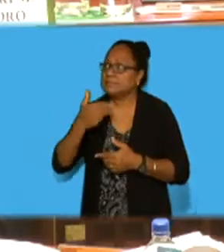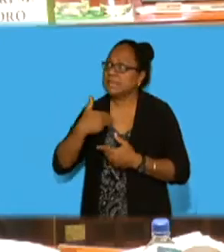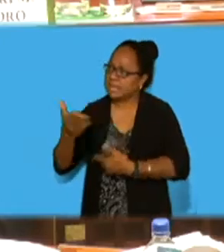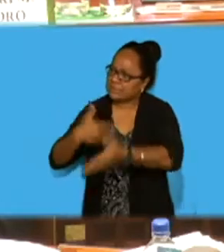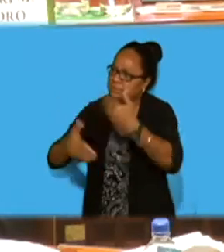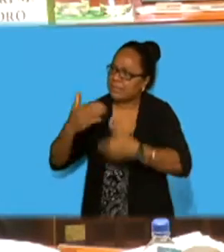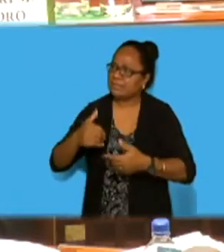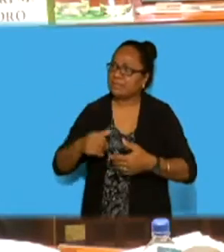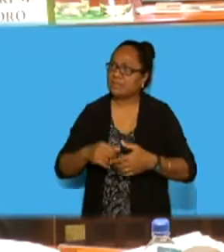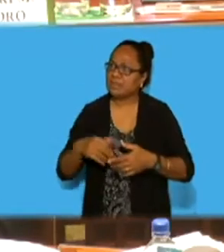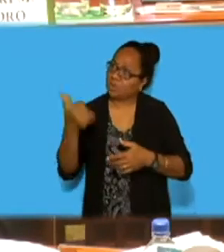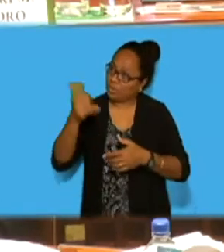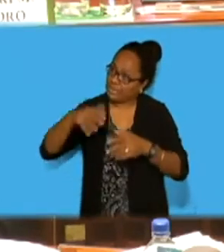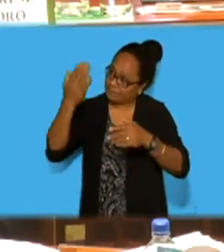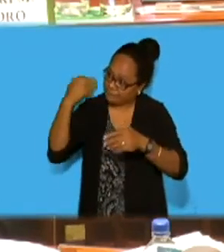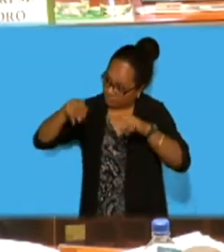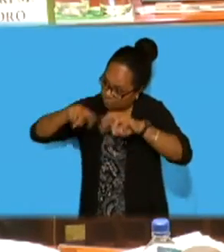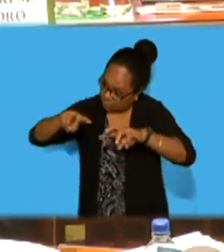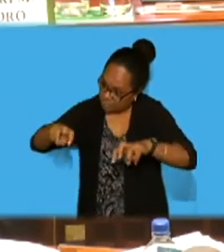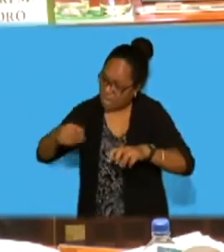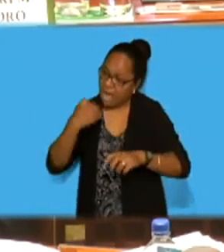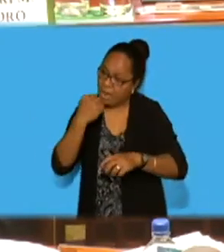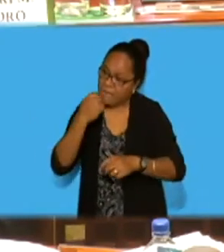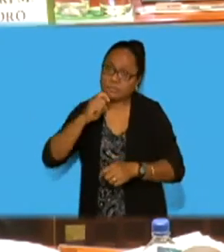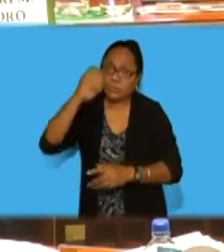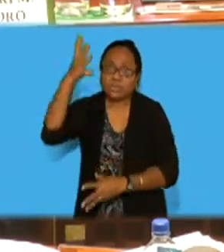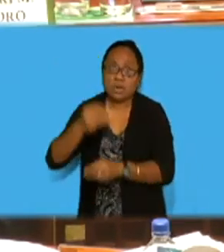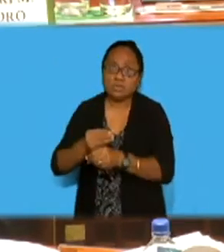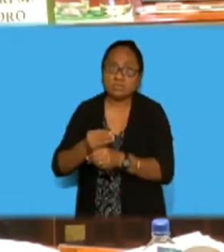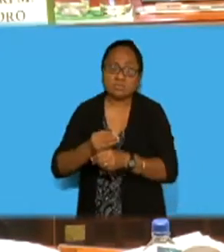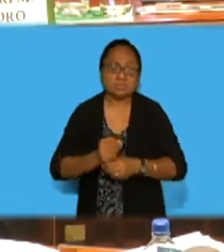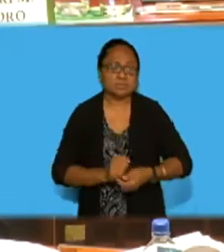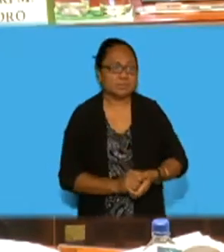benefit analysis done? Thank you, Honorable Minister.